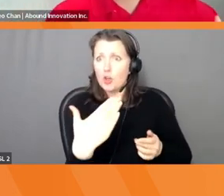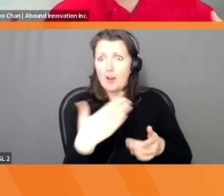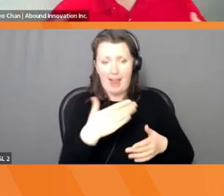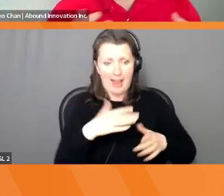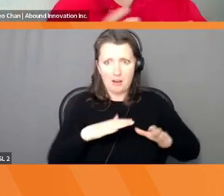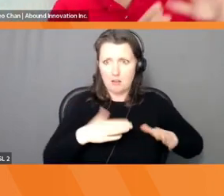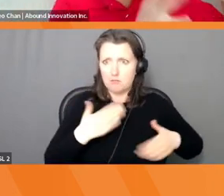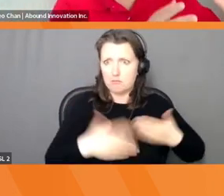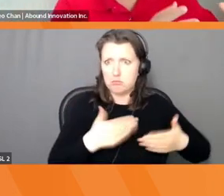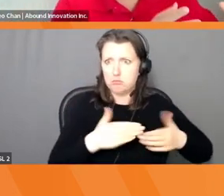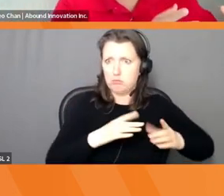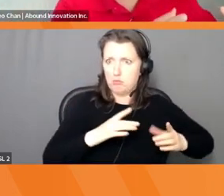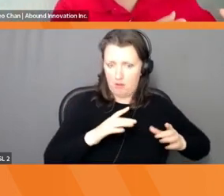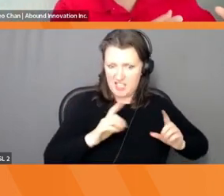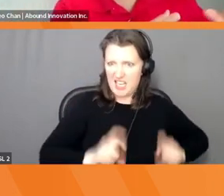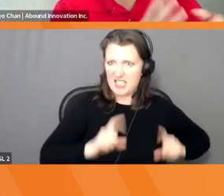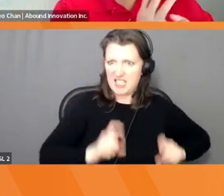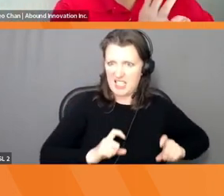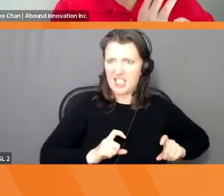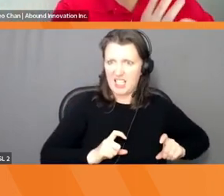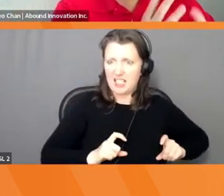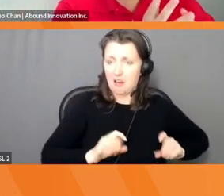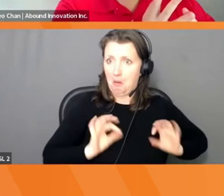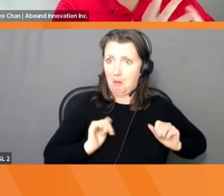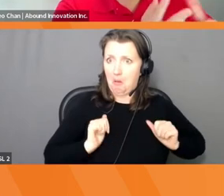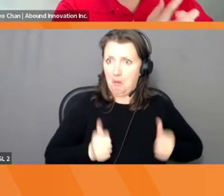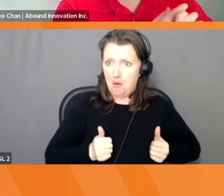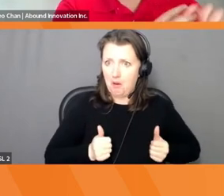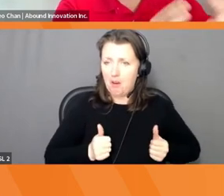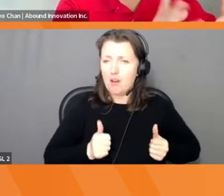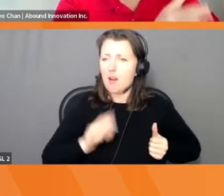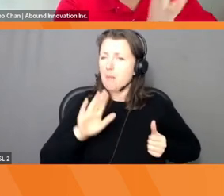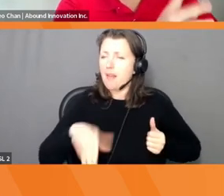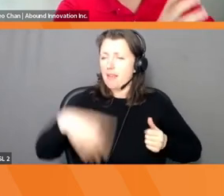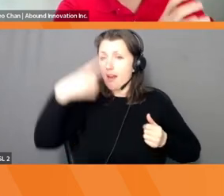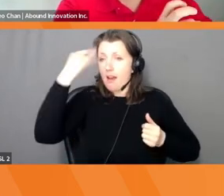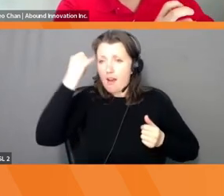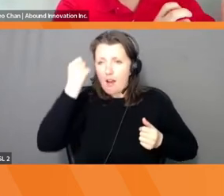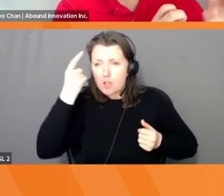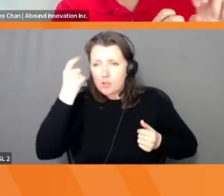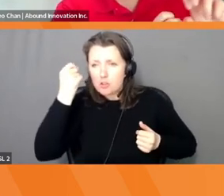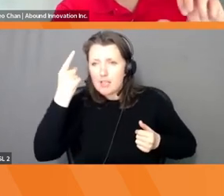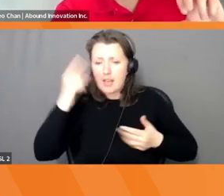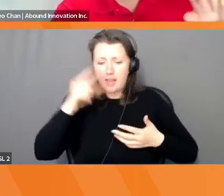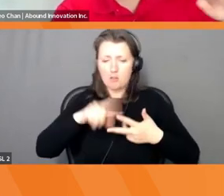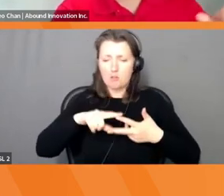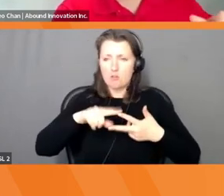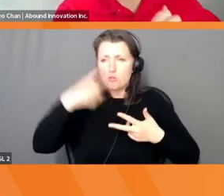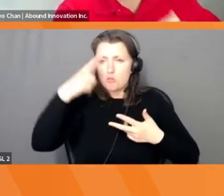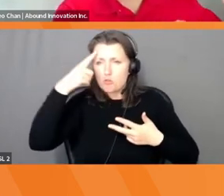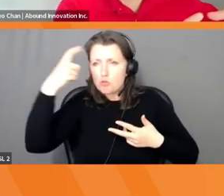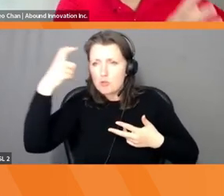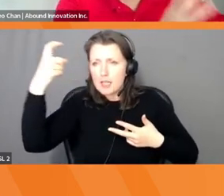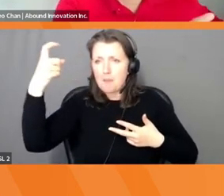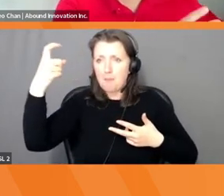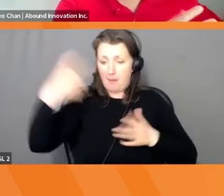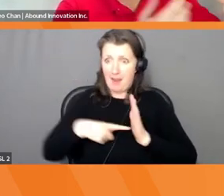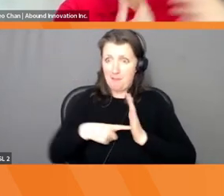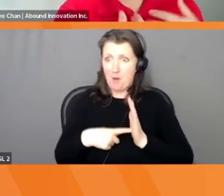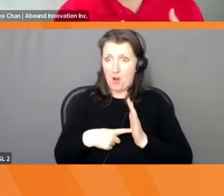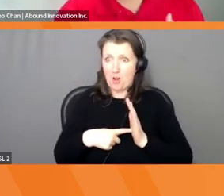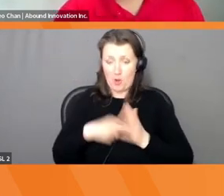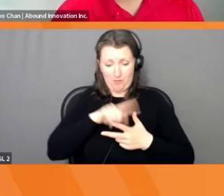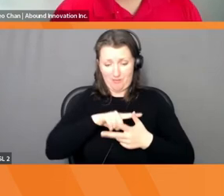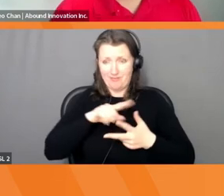things done. It's the front end of innovation, the understand dream and prototype where it's a lot fuzzier. And so a lot more clarity is needed on that front